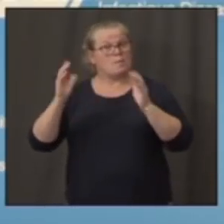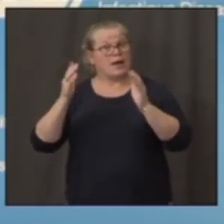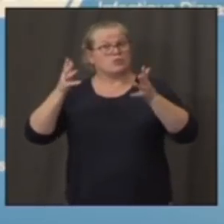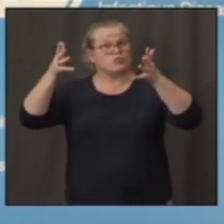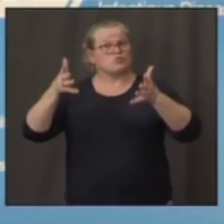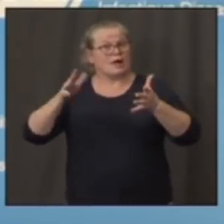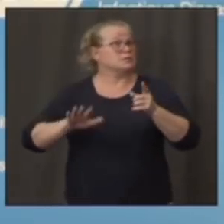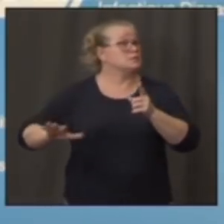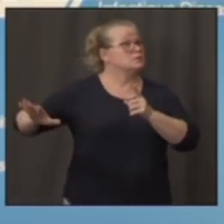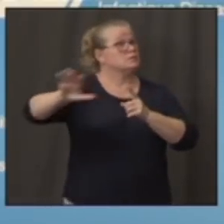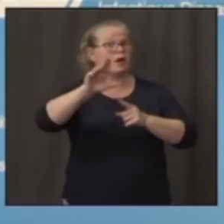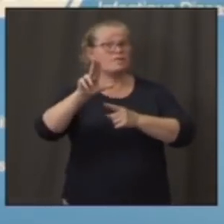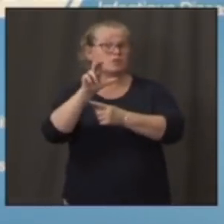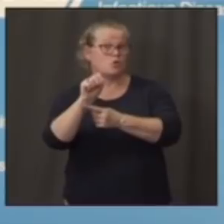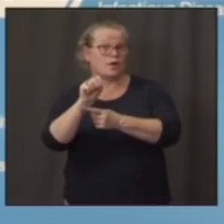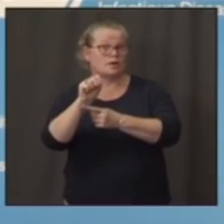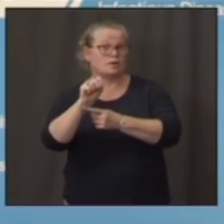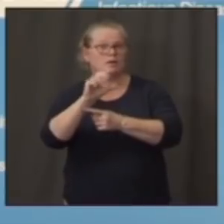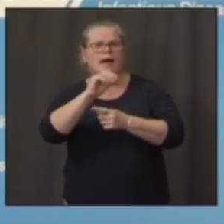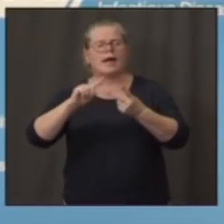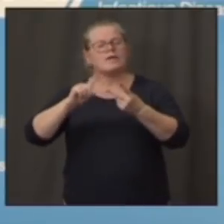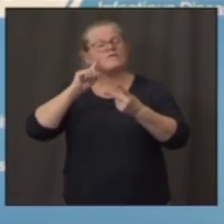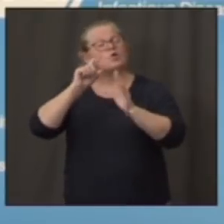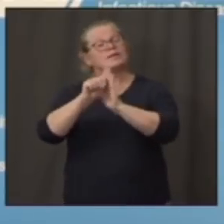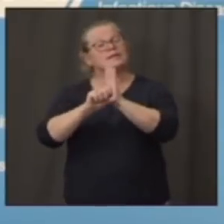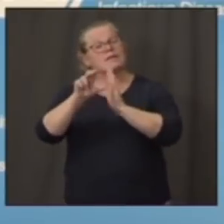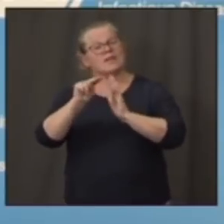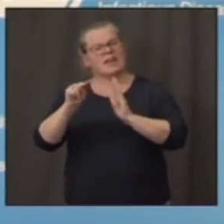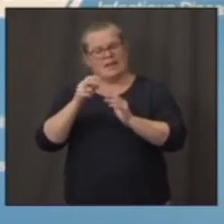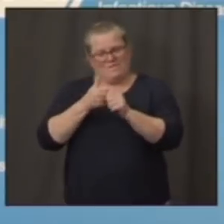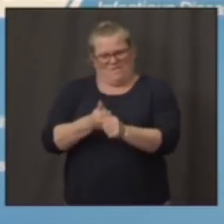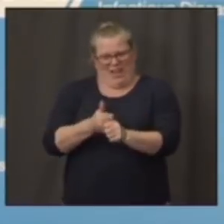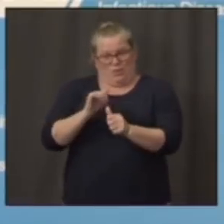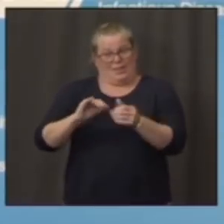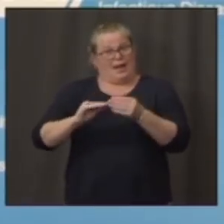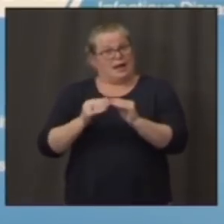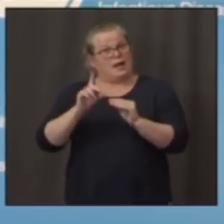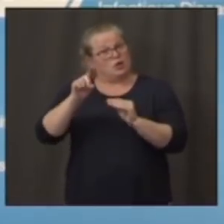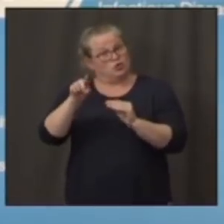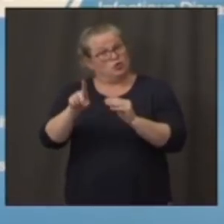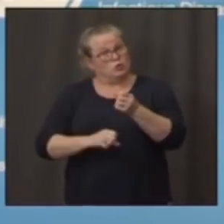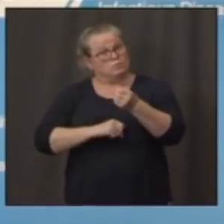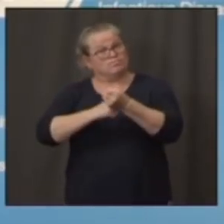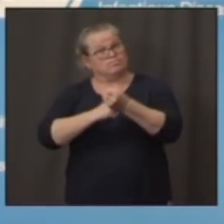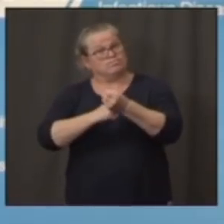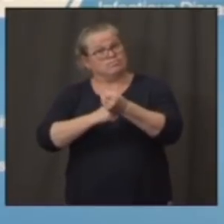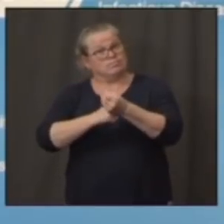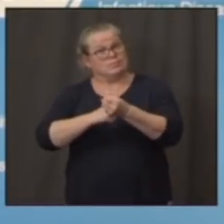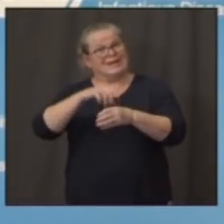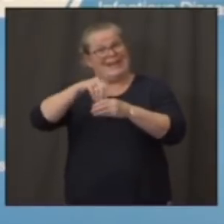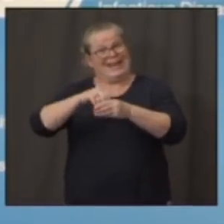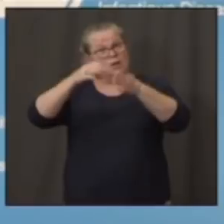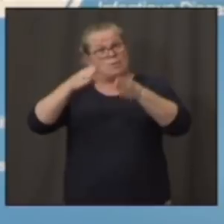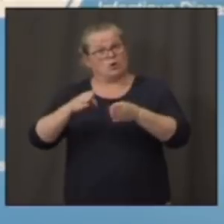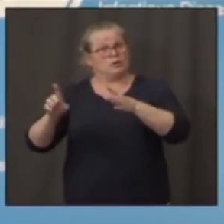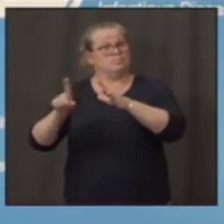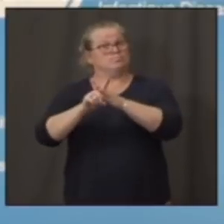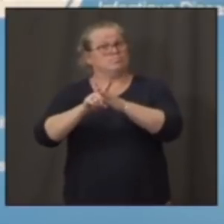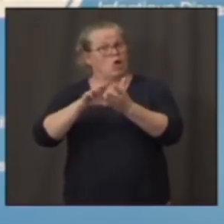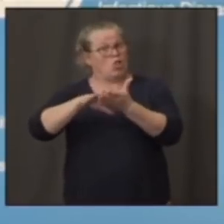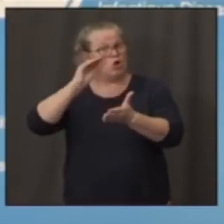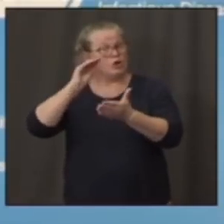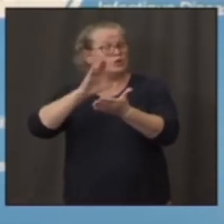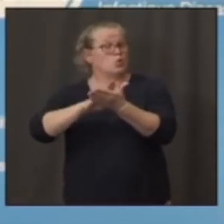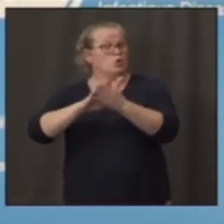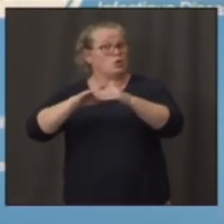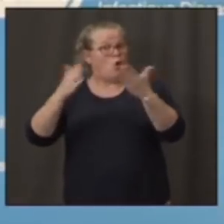favor broad in-person learning for the state of Connecticut based on that data? You know, again, it's a good question, and it will